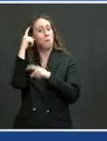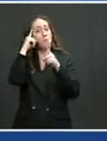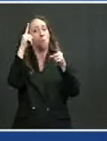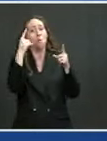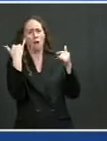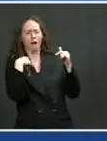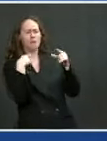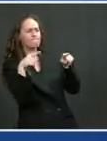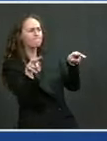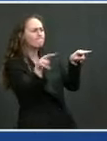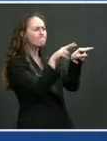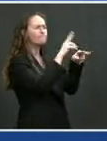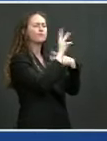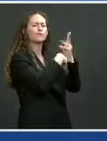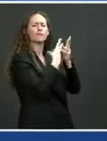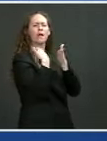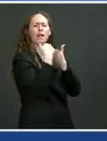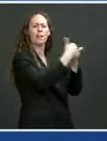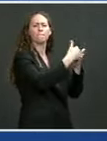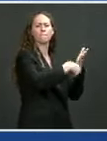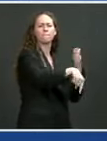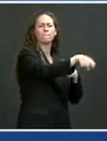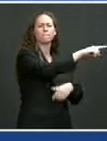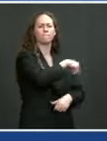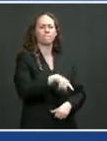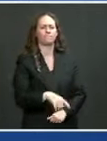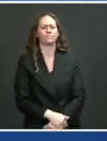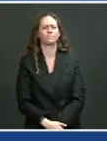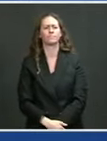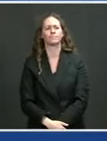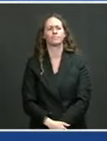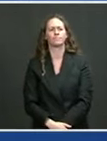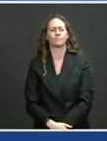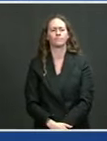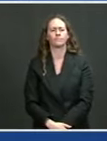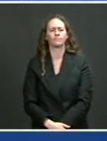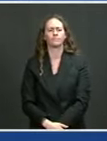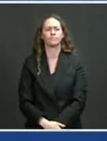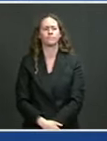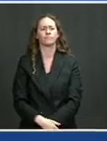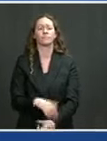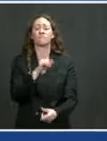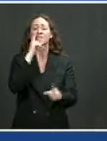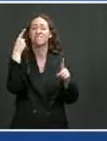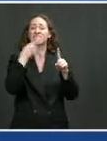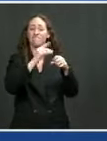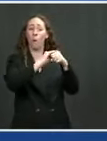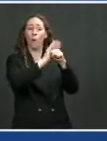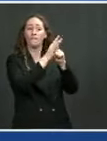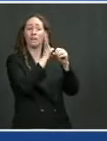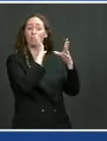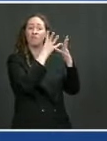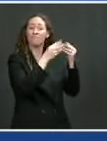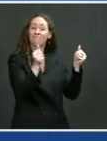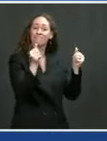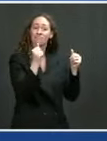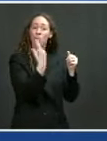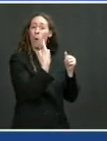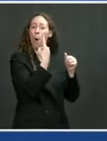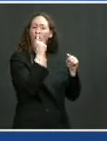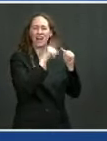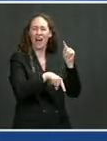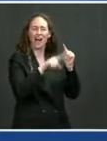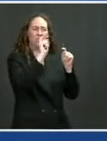pandemic that's raising globally is under control. No oceans wide enough, no walls high enough to keep us safe.